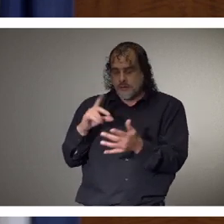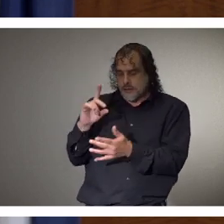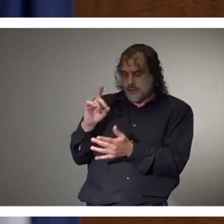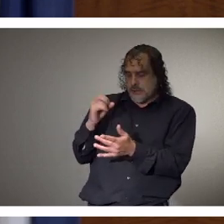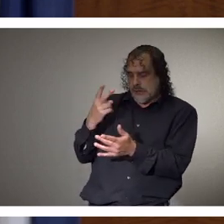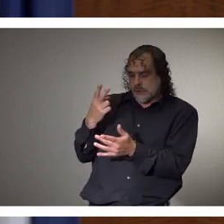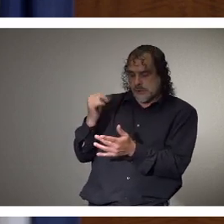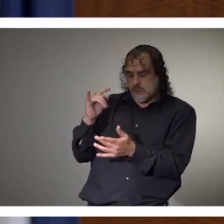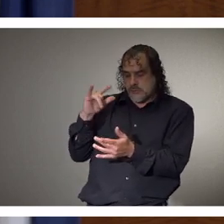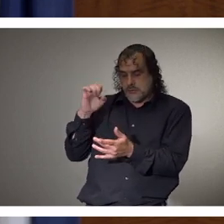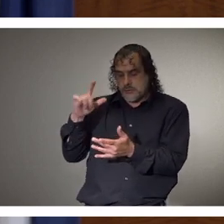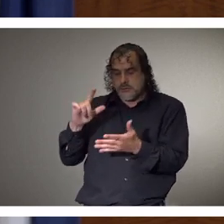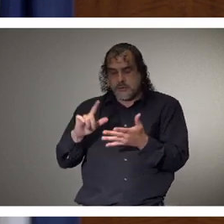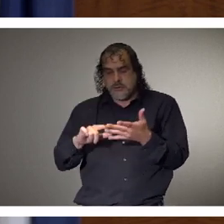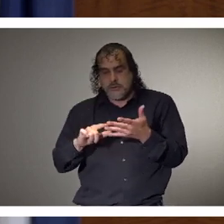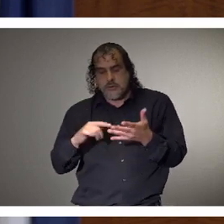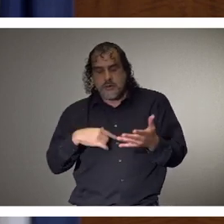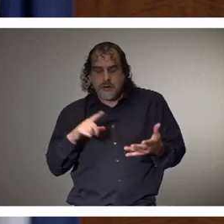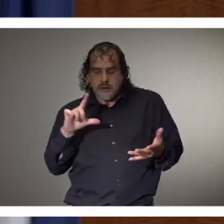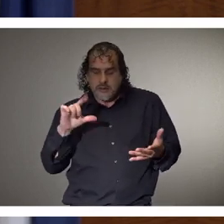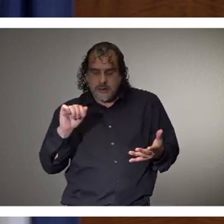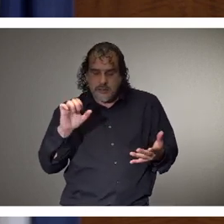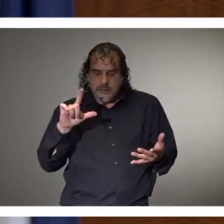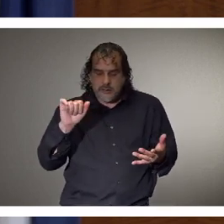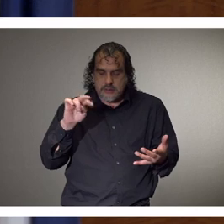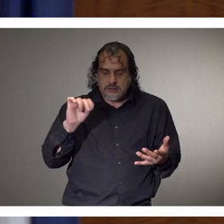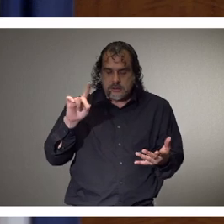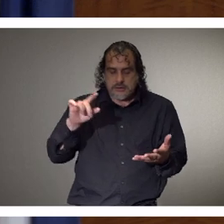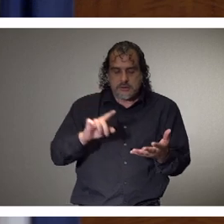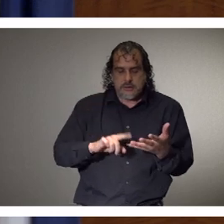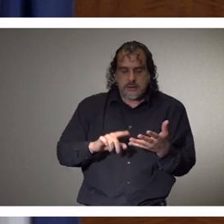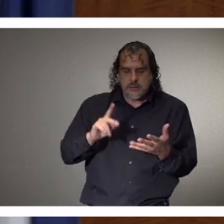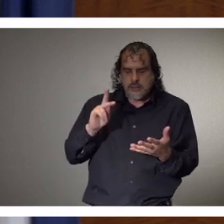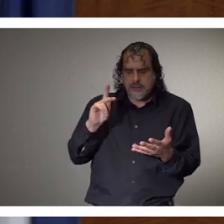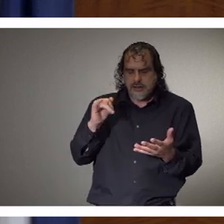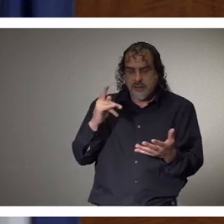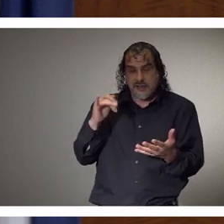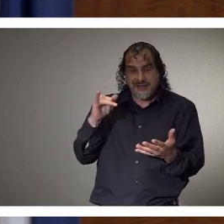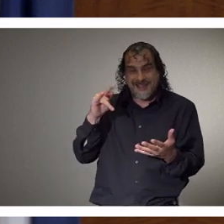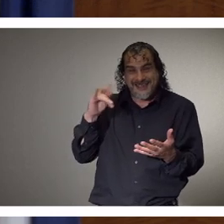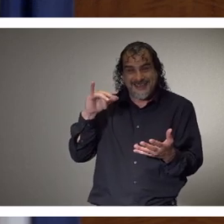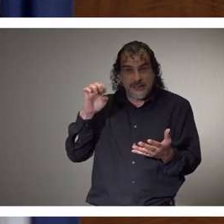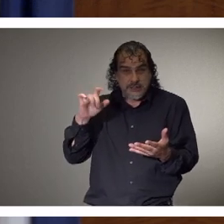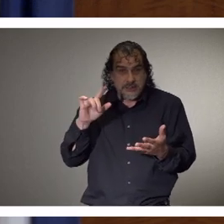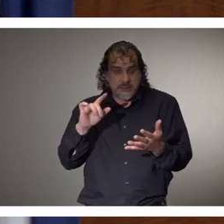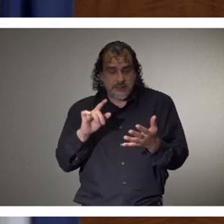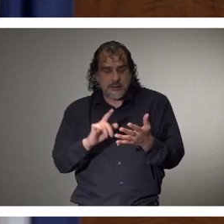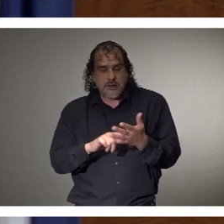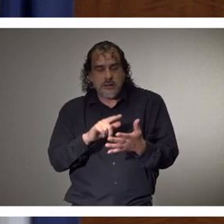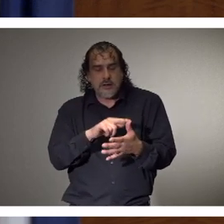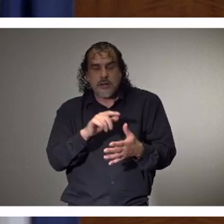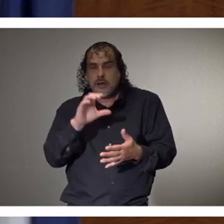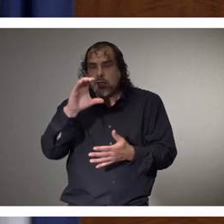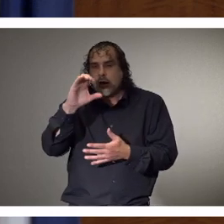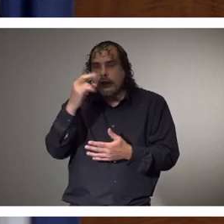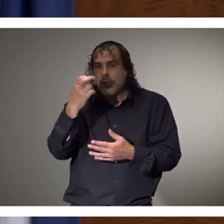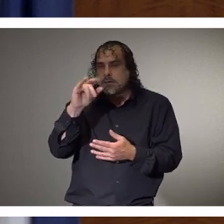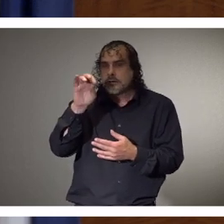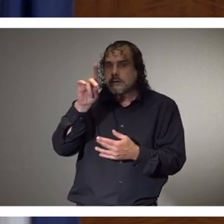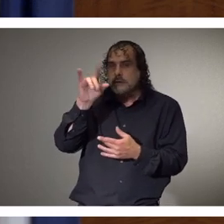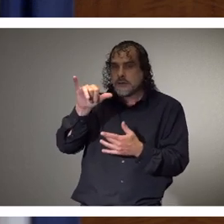Favre. Happy 10th birthday. To Katie Darnell from Lewisburg, happy birthday. To Cassidy Holmes,